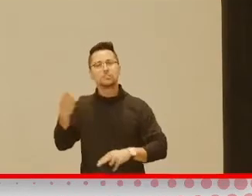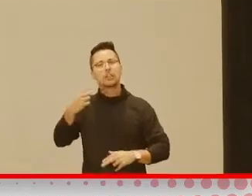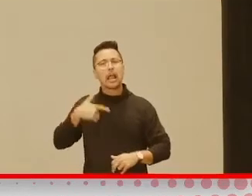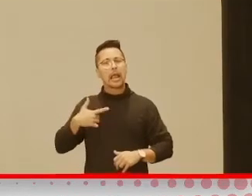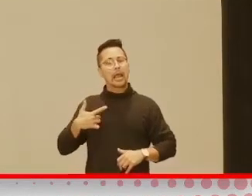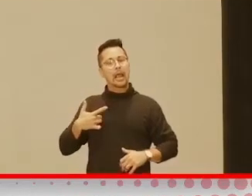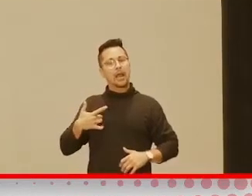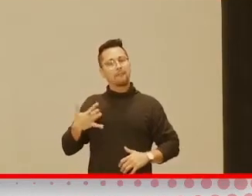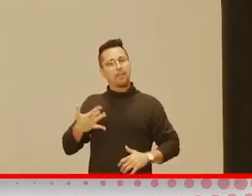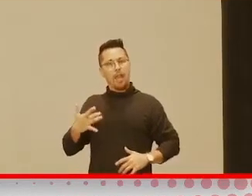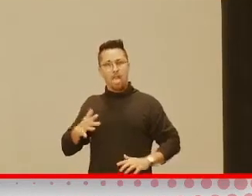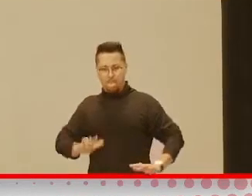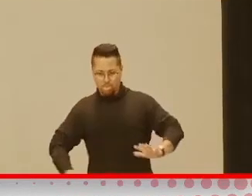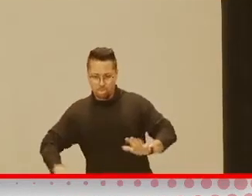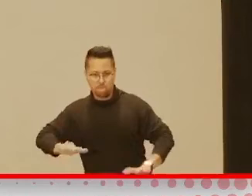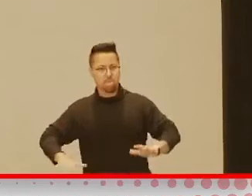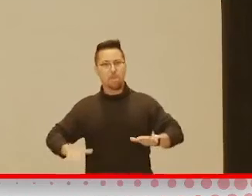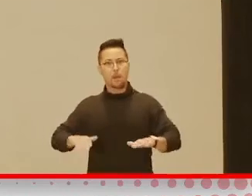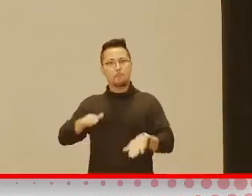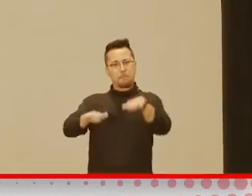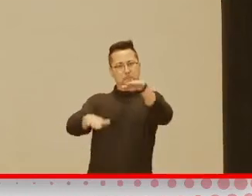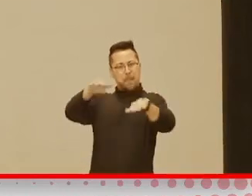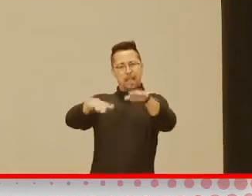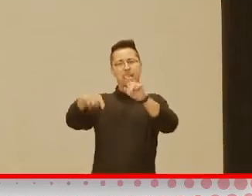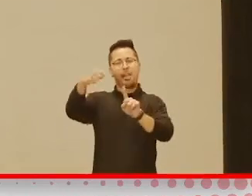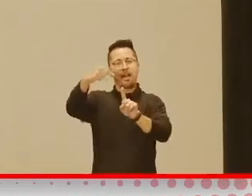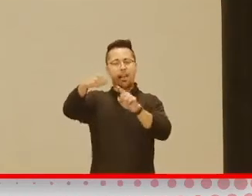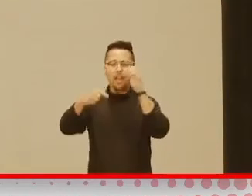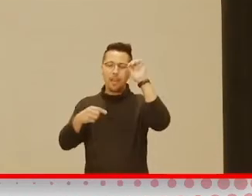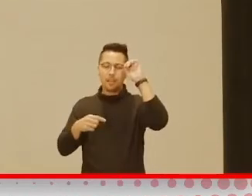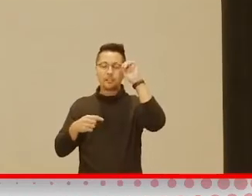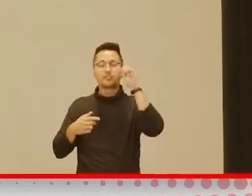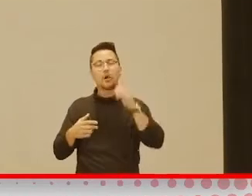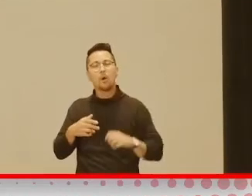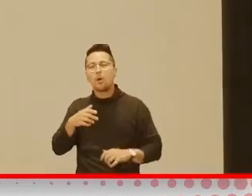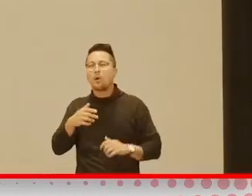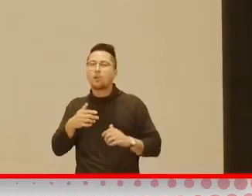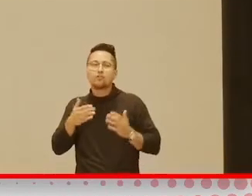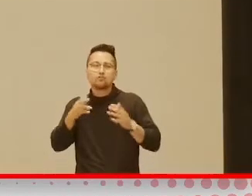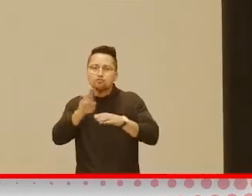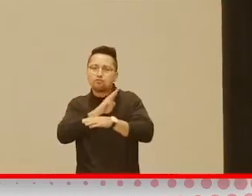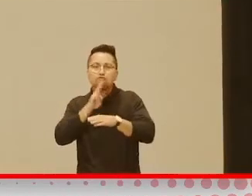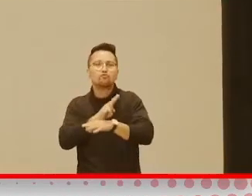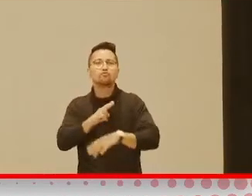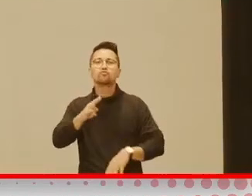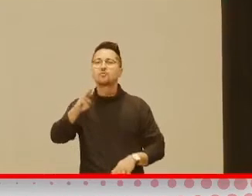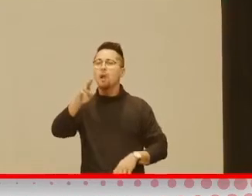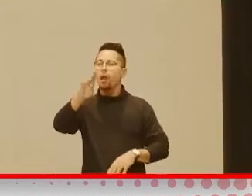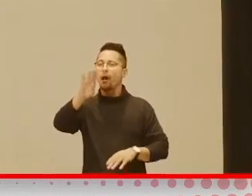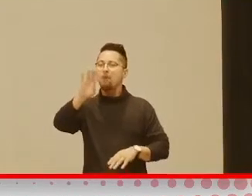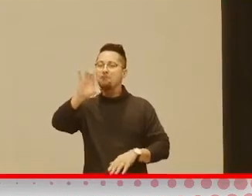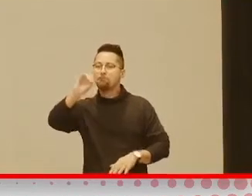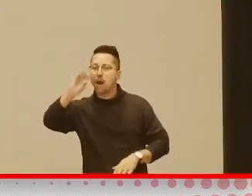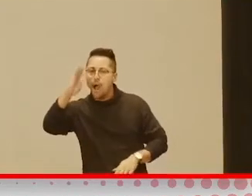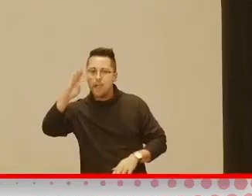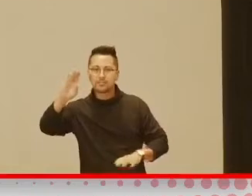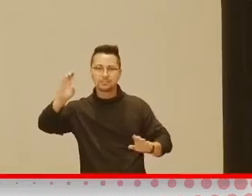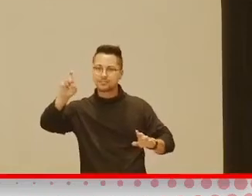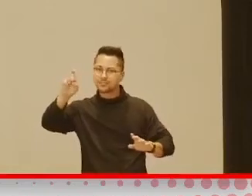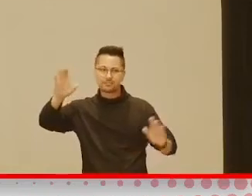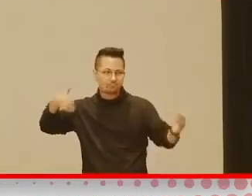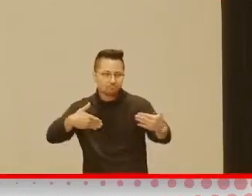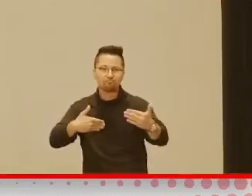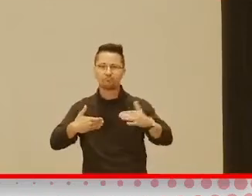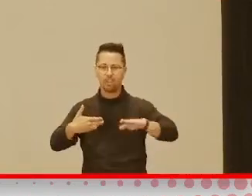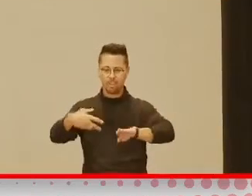space. You know, perhaps their feet aren't touching the ground. So, using just the lid of a box, you know, even cutting off part